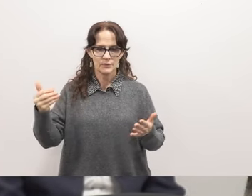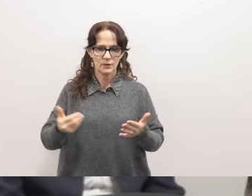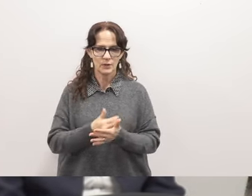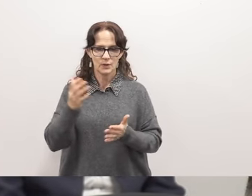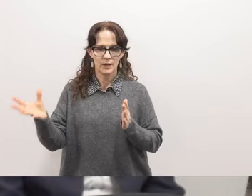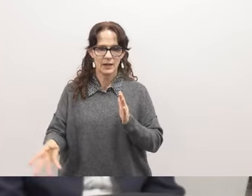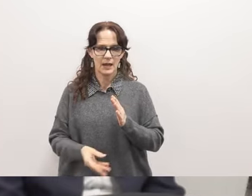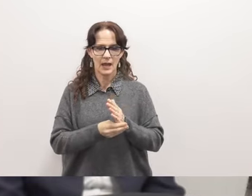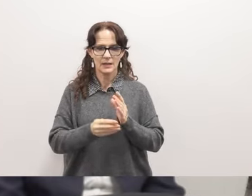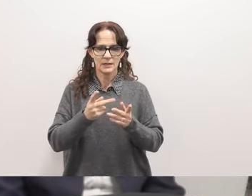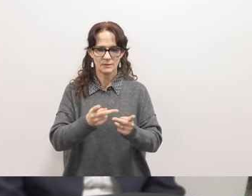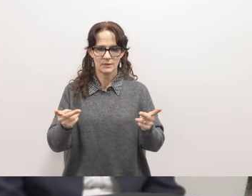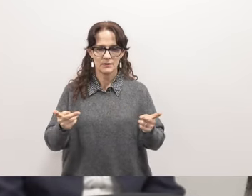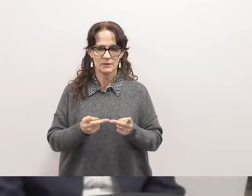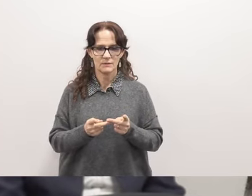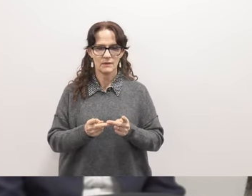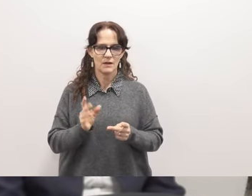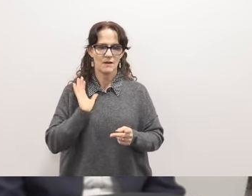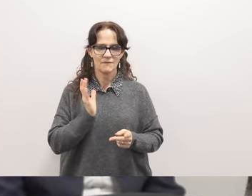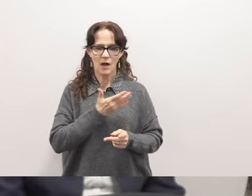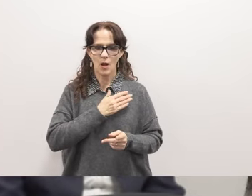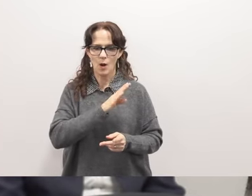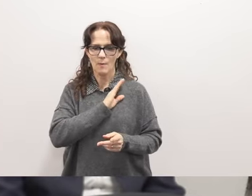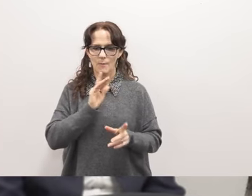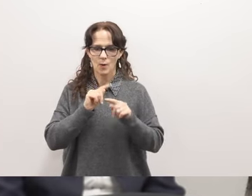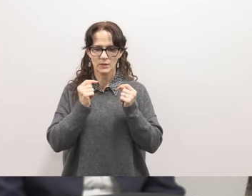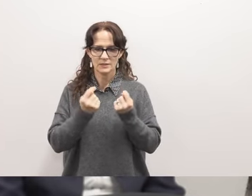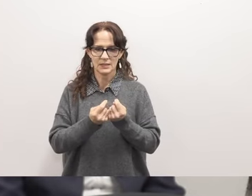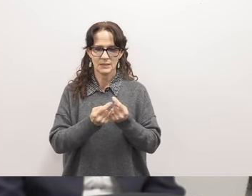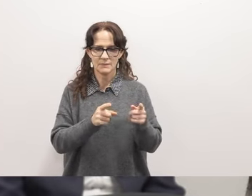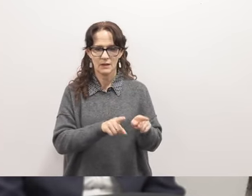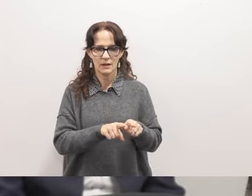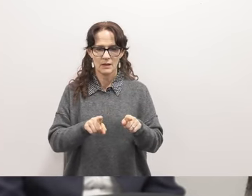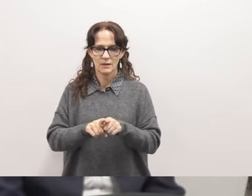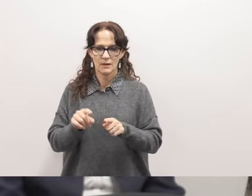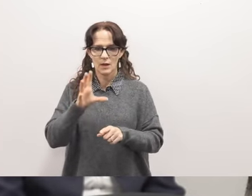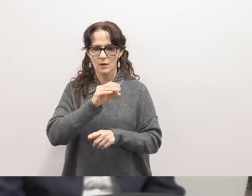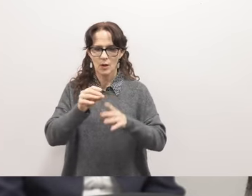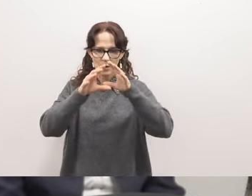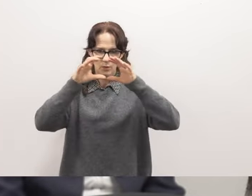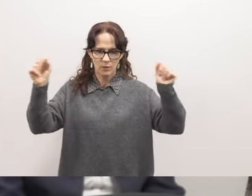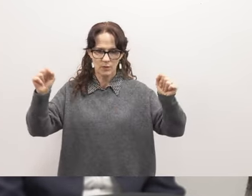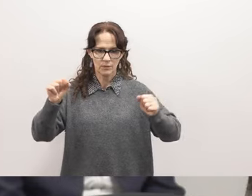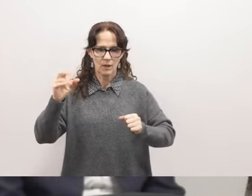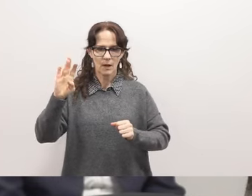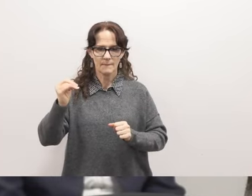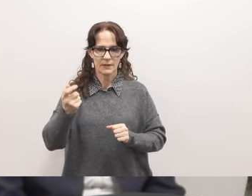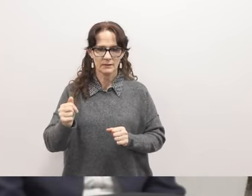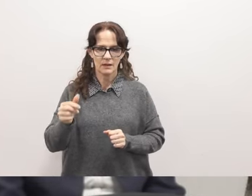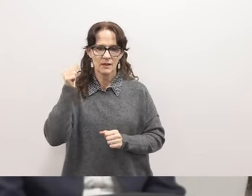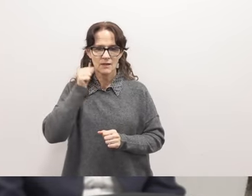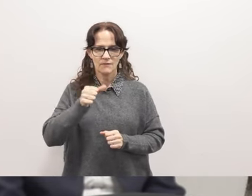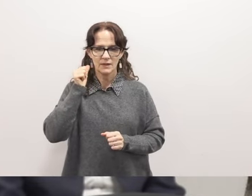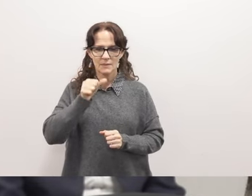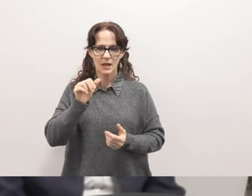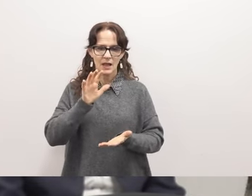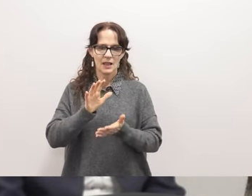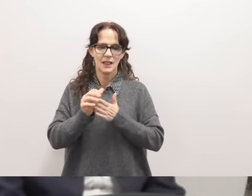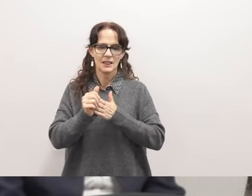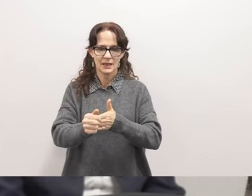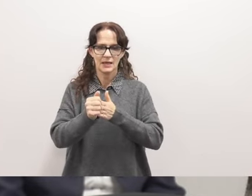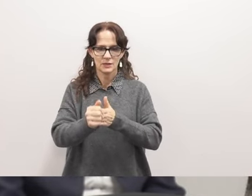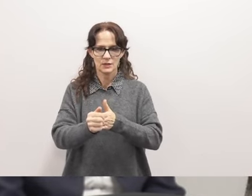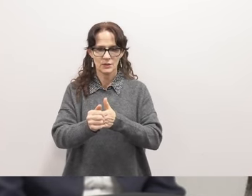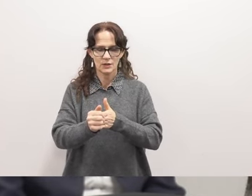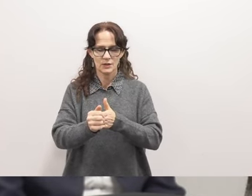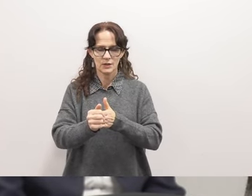to our executive board team and i also serve as the co-president of millican's female leadership academy and jewish